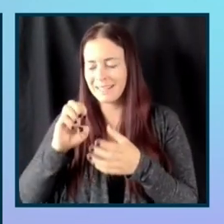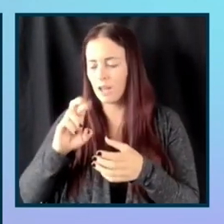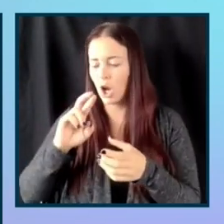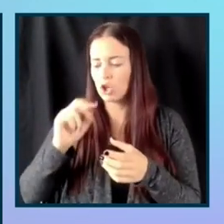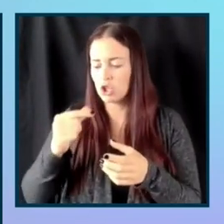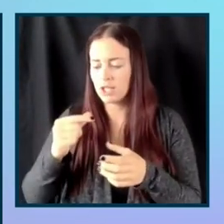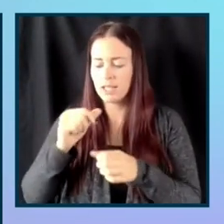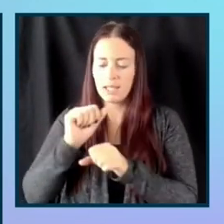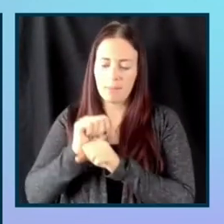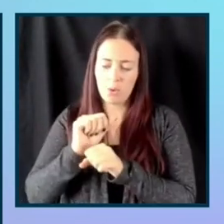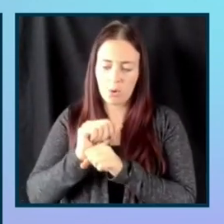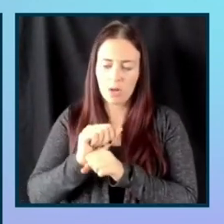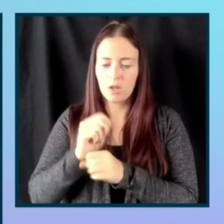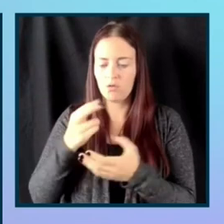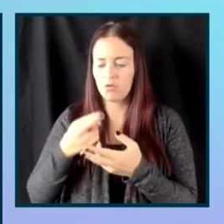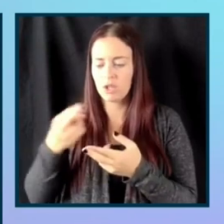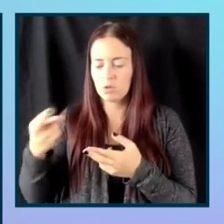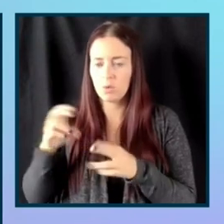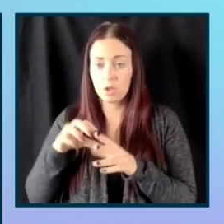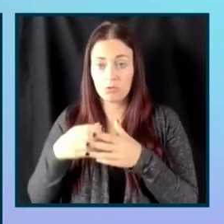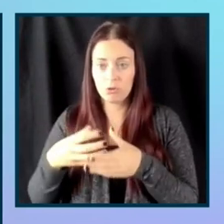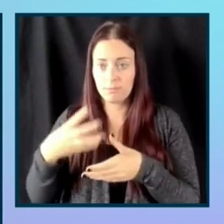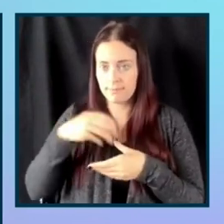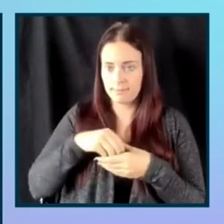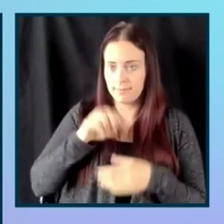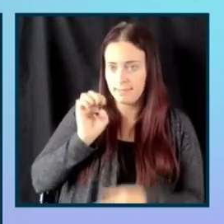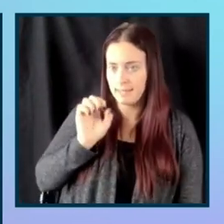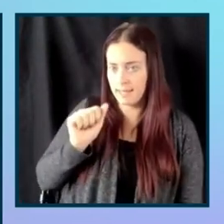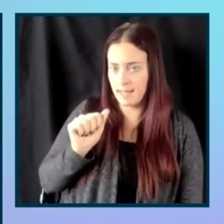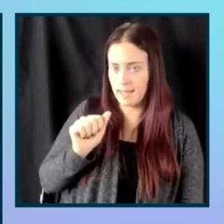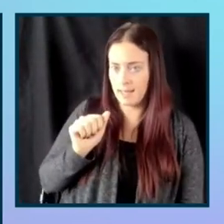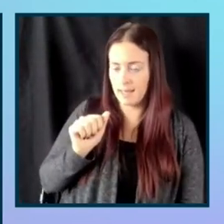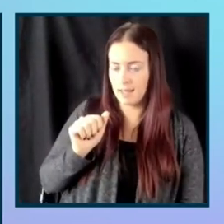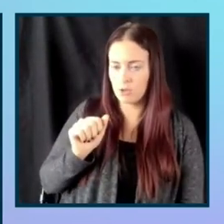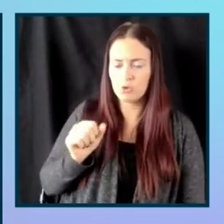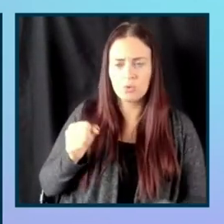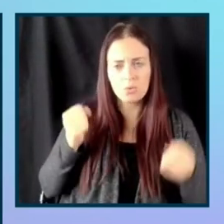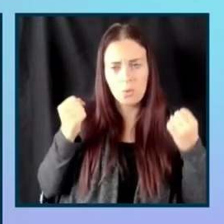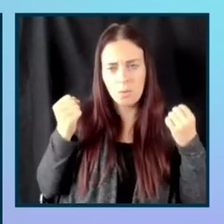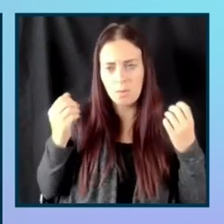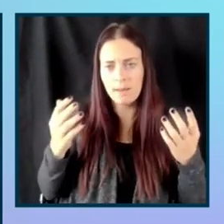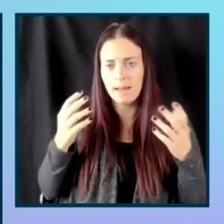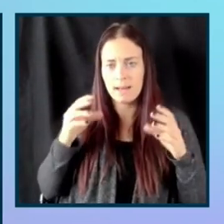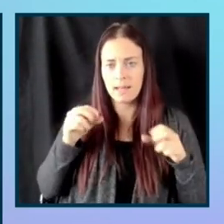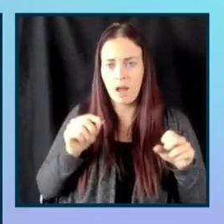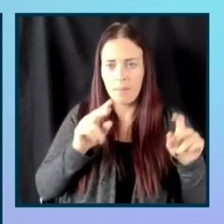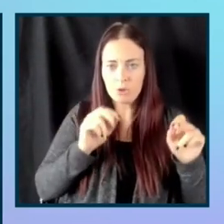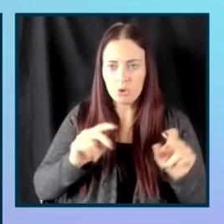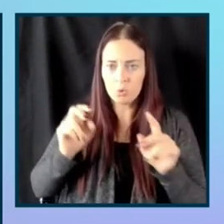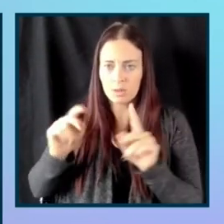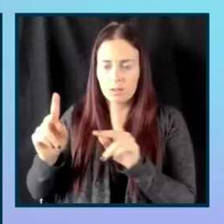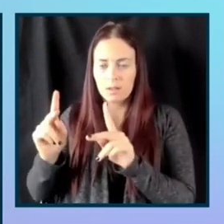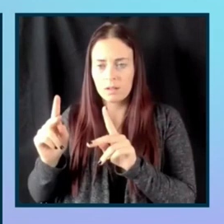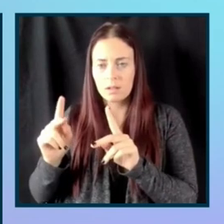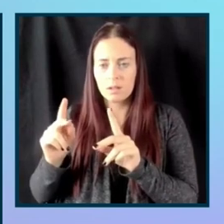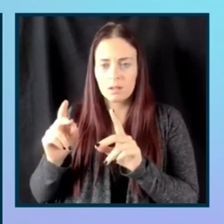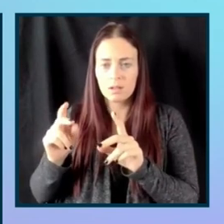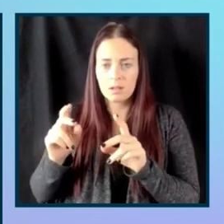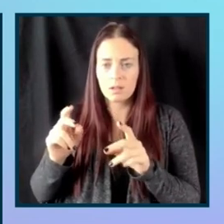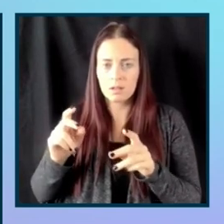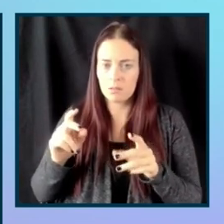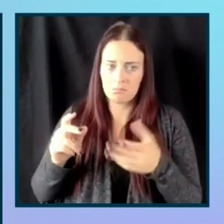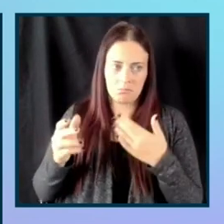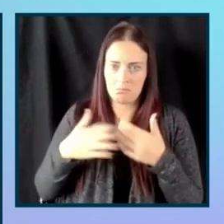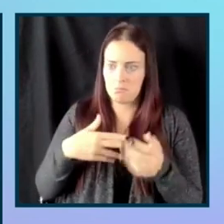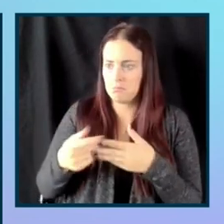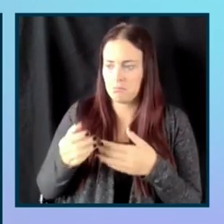groups within EA, because there are so much opportunities in there, even if it's, you know, whether it's through